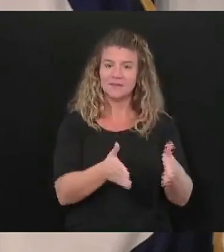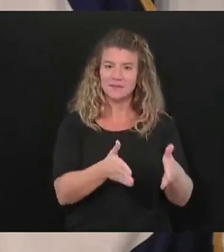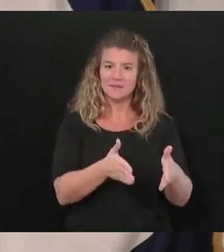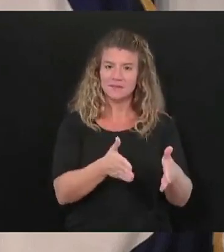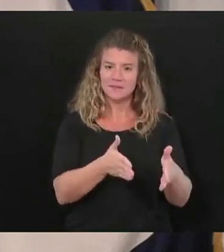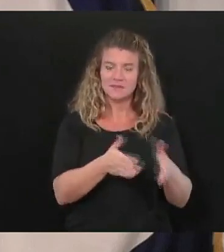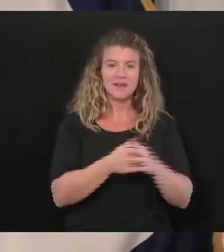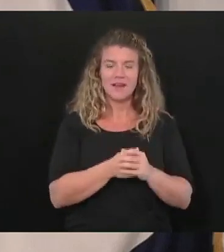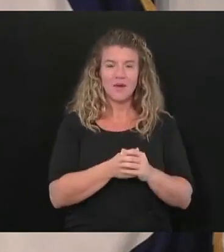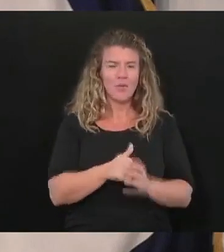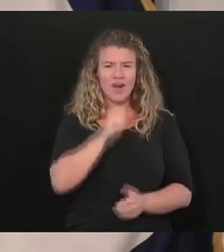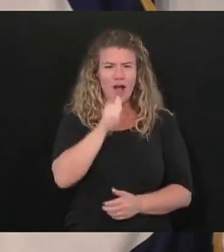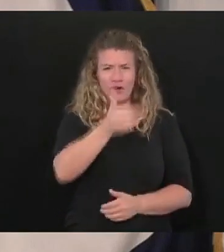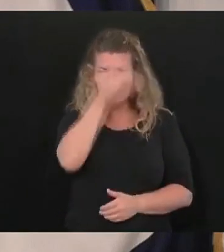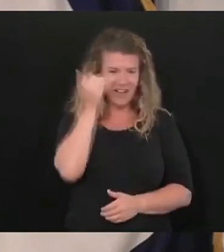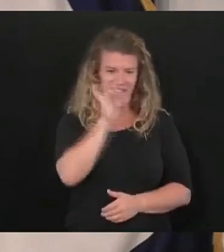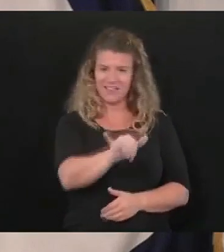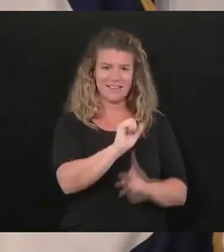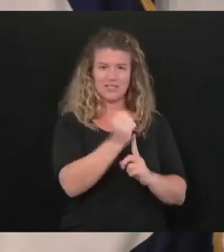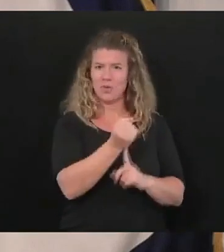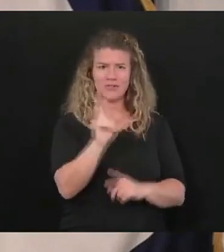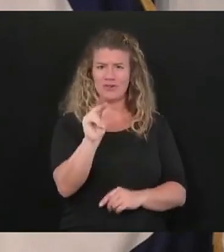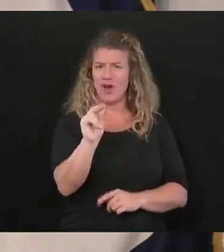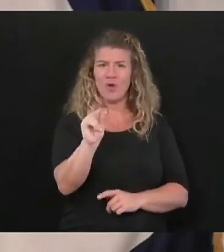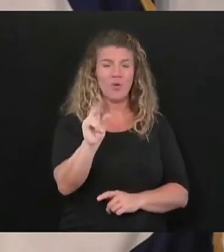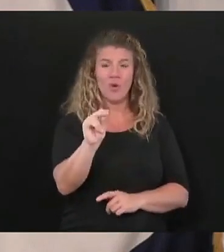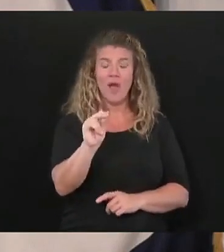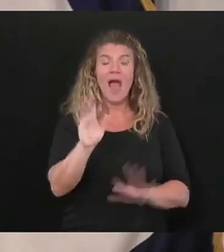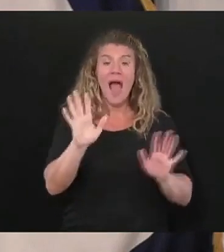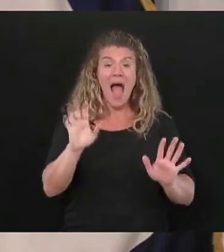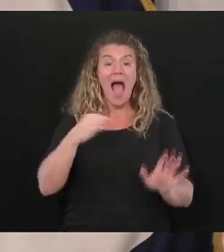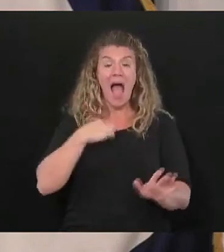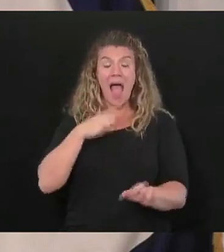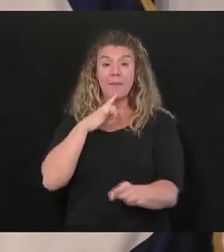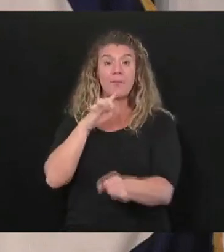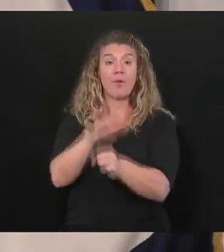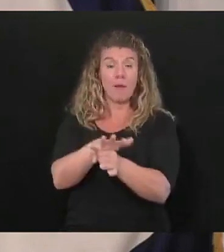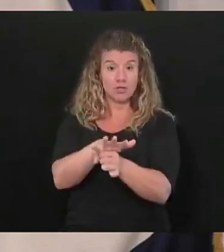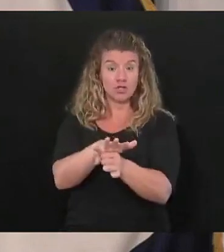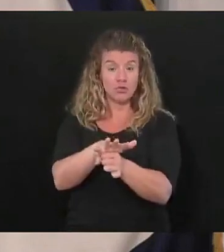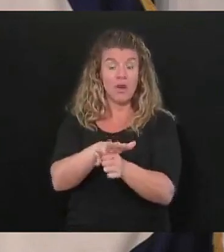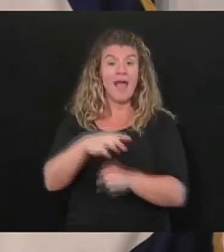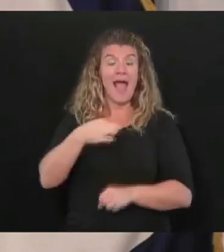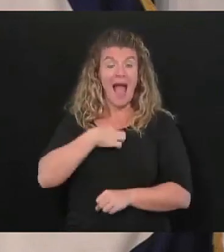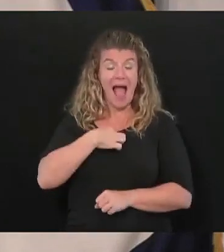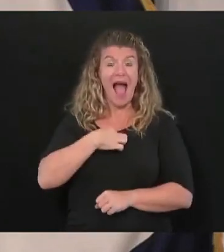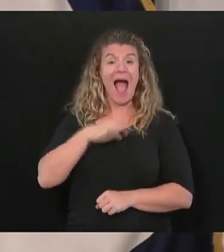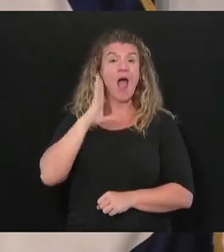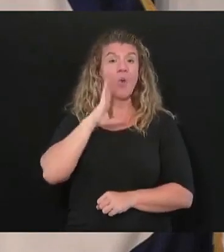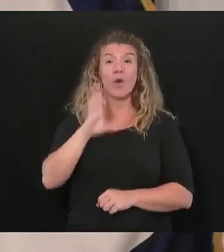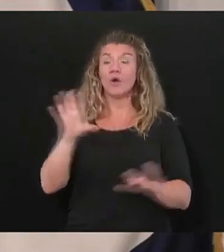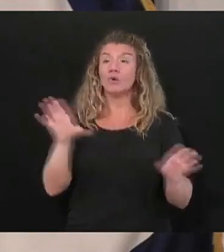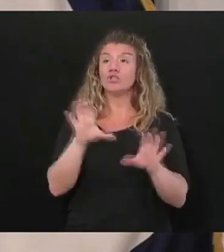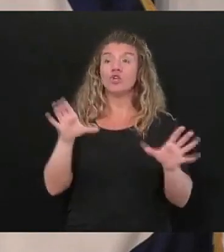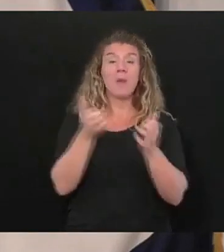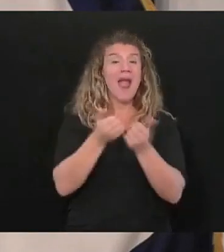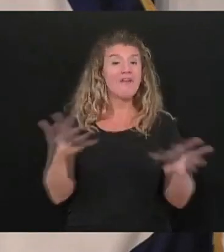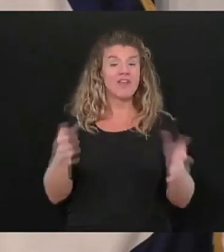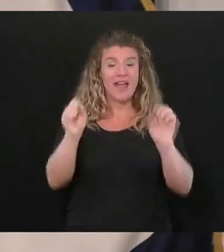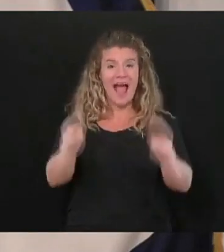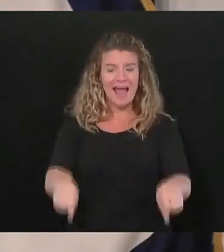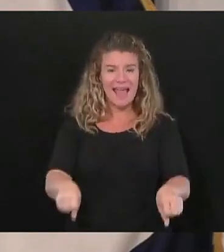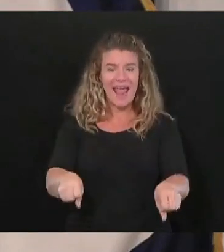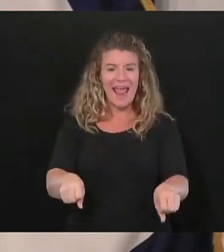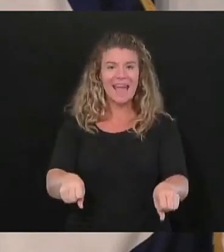won't be swept under the rug absolutely I promise you that I will strive any way and every way I can to